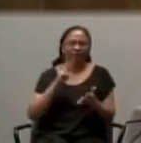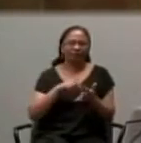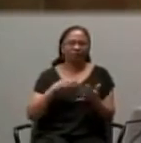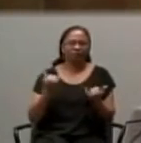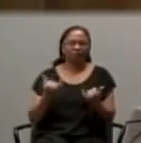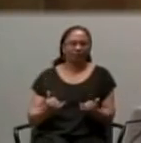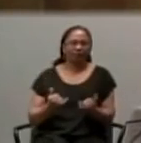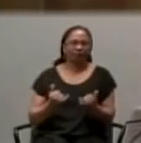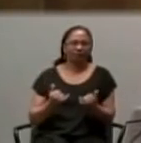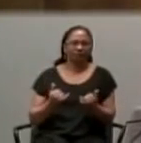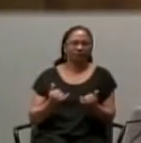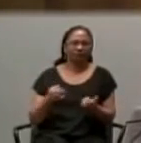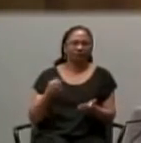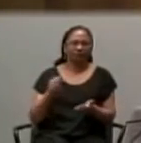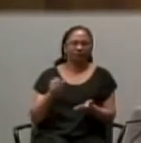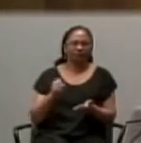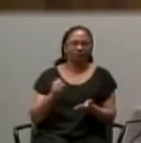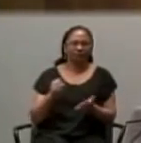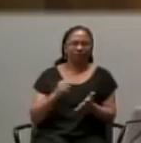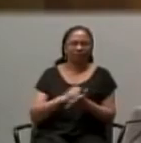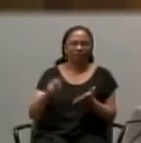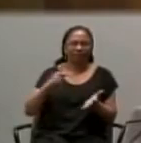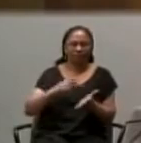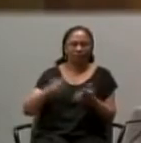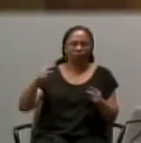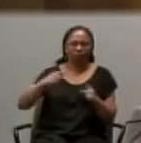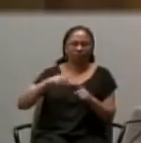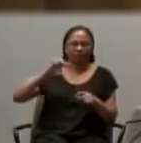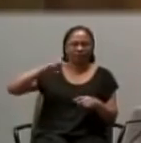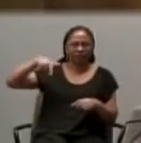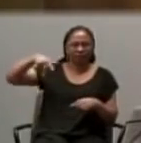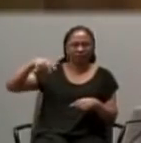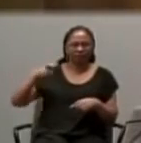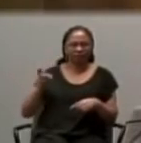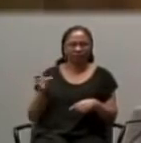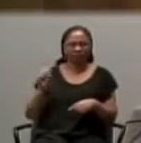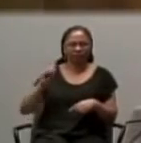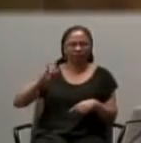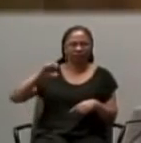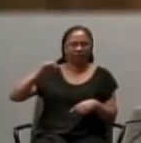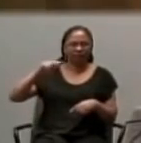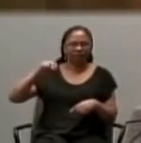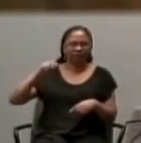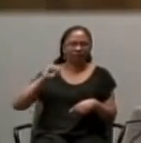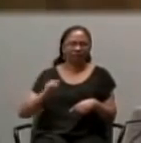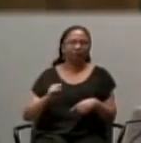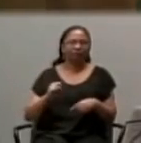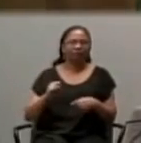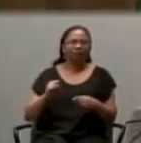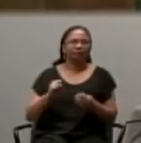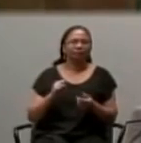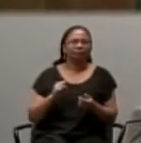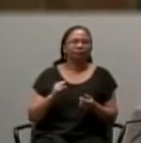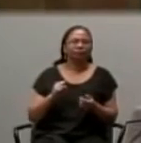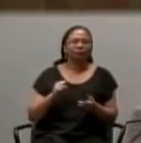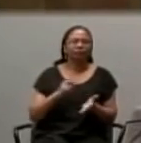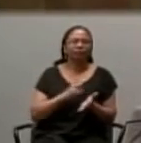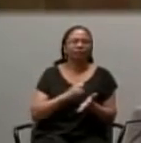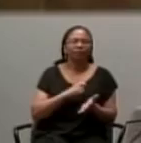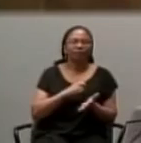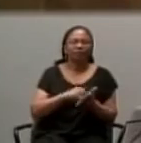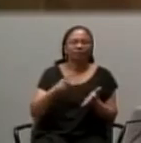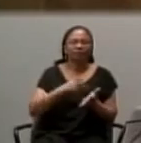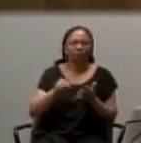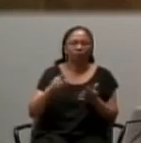crongling reading, Interestingly enough, I think, In this combination of readings. And it's a reading in which St. Paul calls the church to a